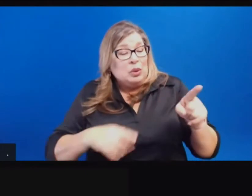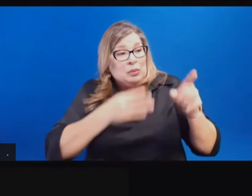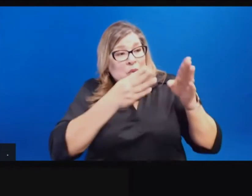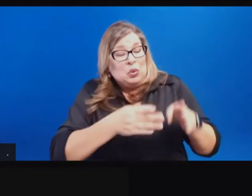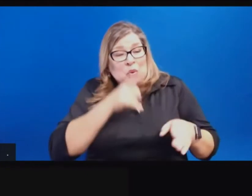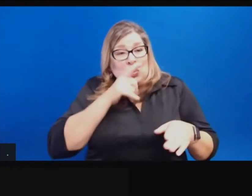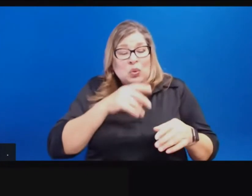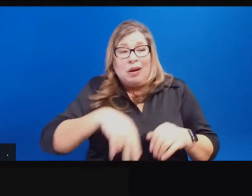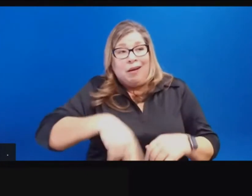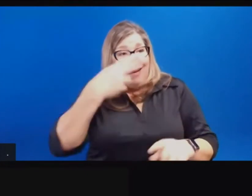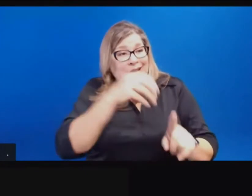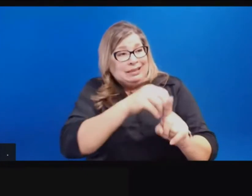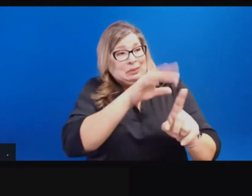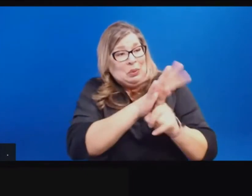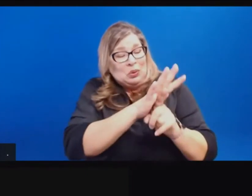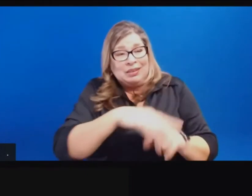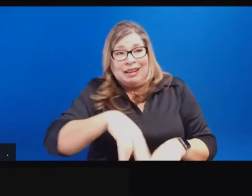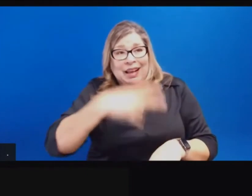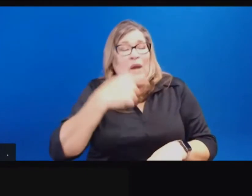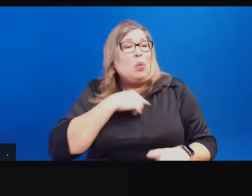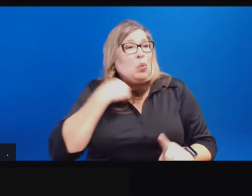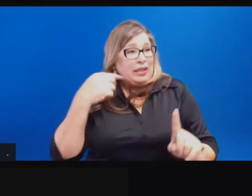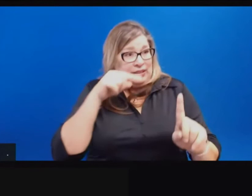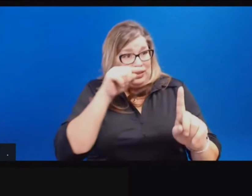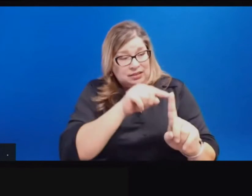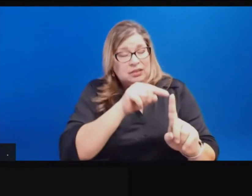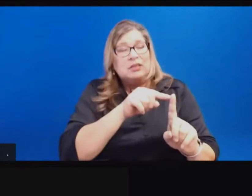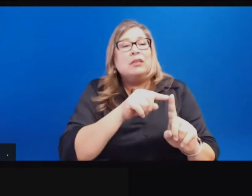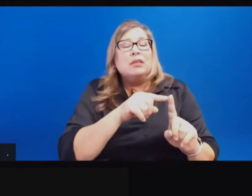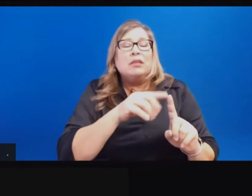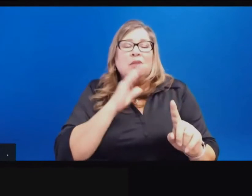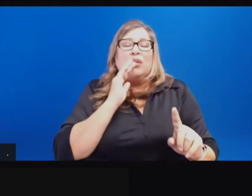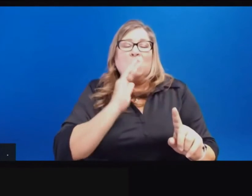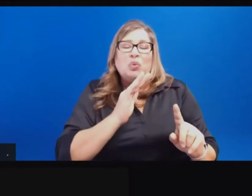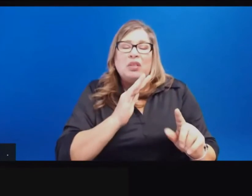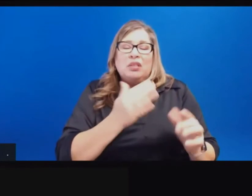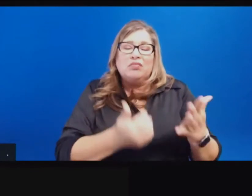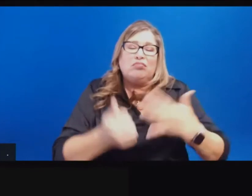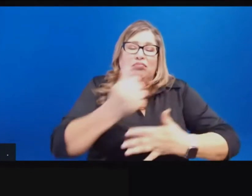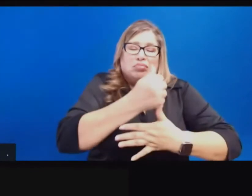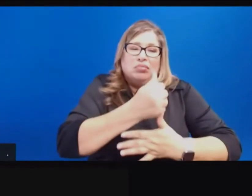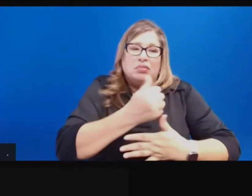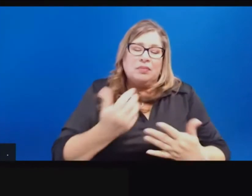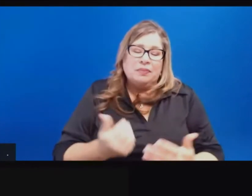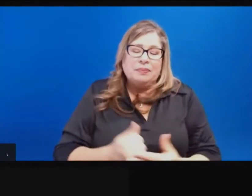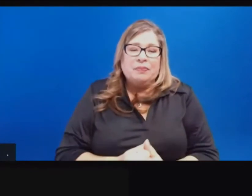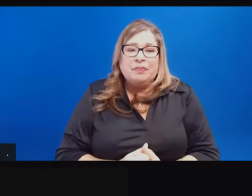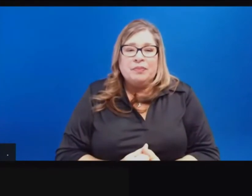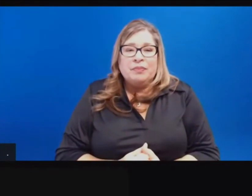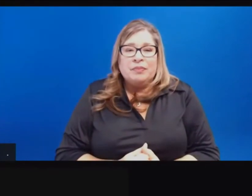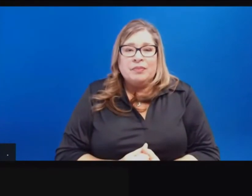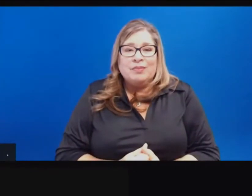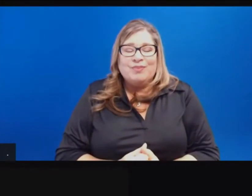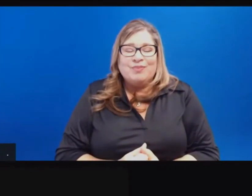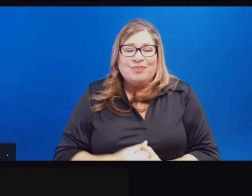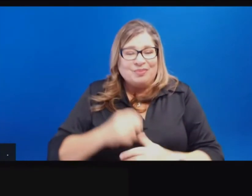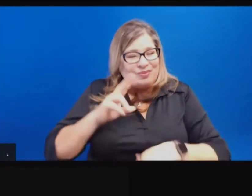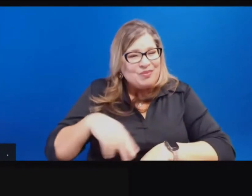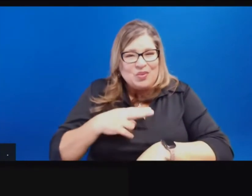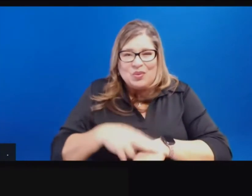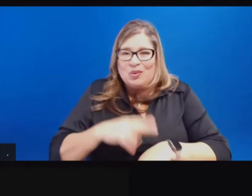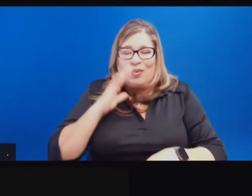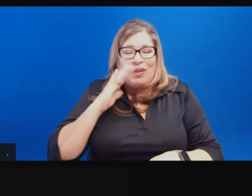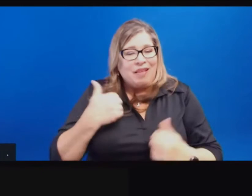high exposures to, uh, to, uh, COVID risk factors. So there of course is going to be some